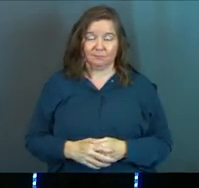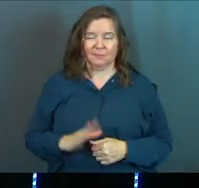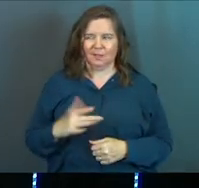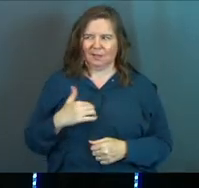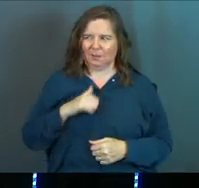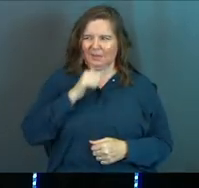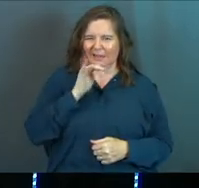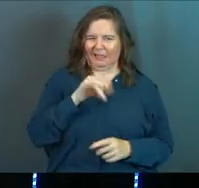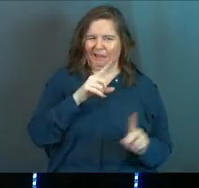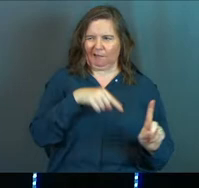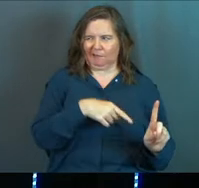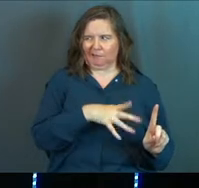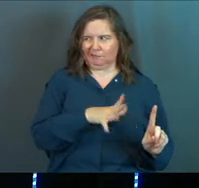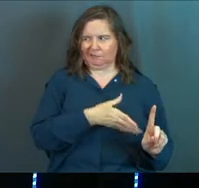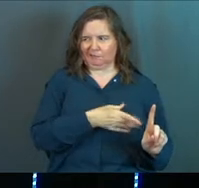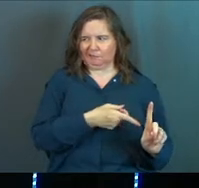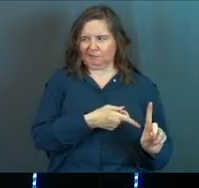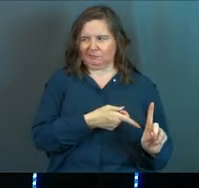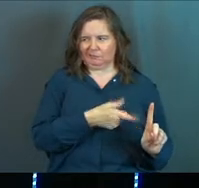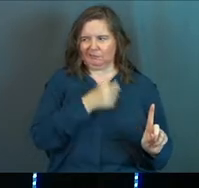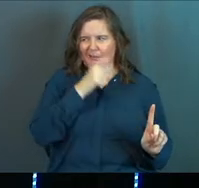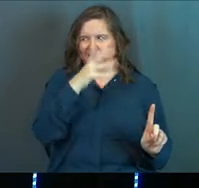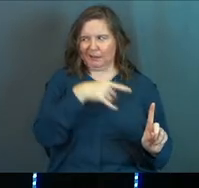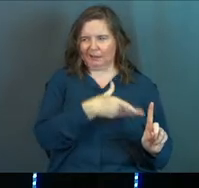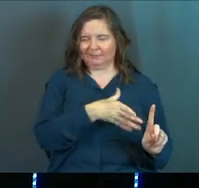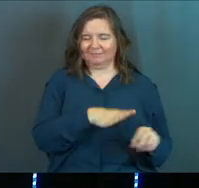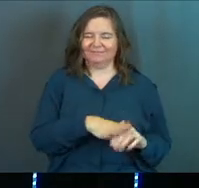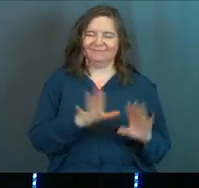You're like, well, not that guy. Sure.